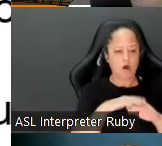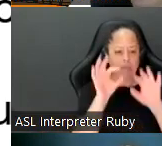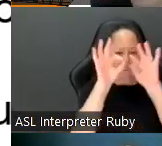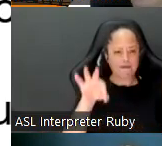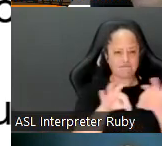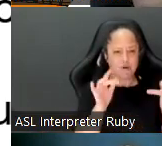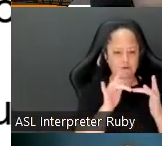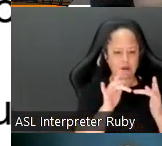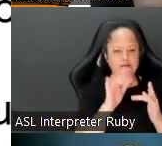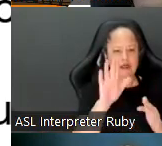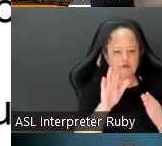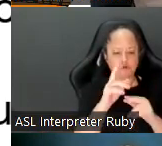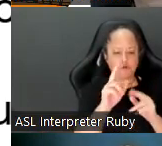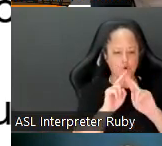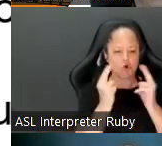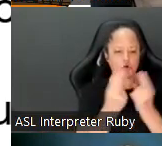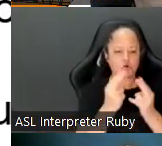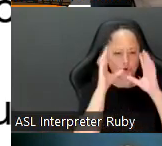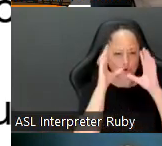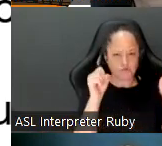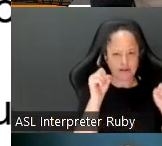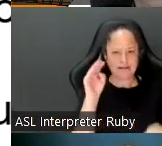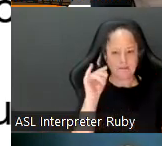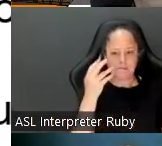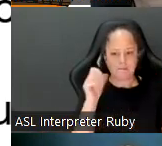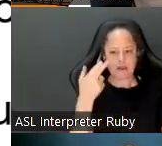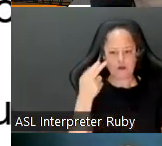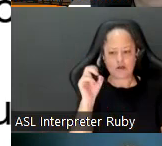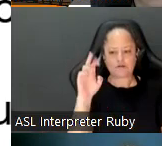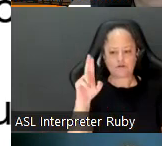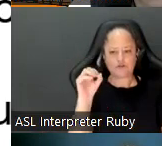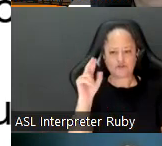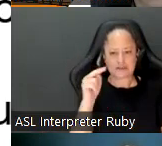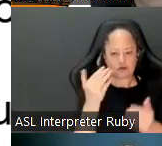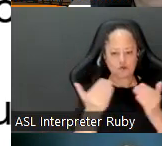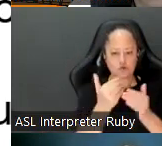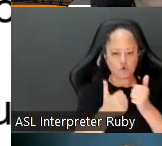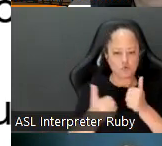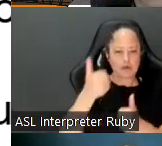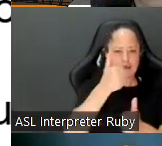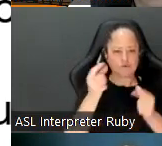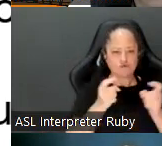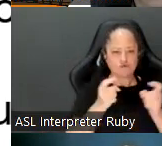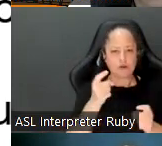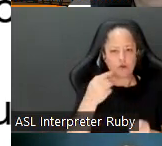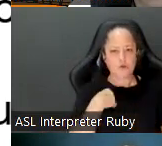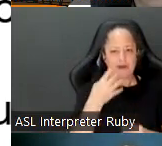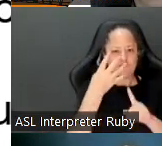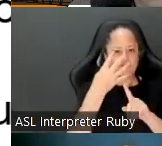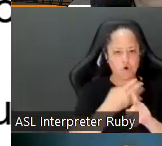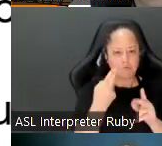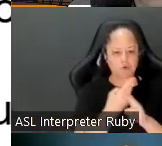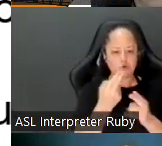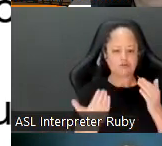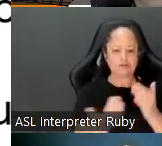contact your union president or michael henderson our new ish executive director um michael you only have four more months of using the new